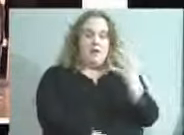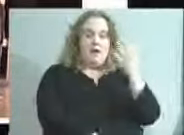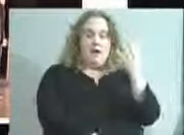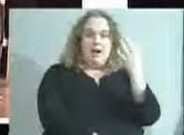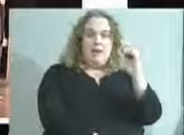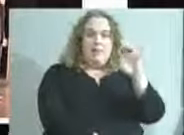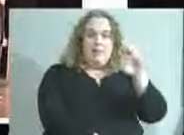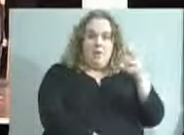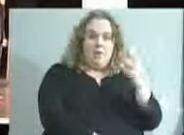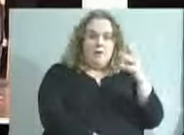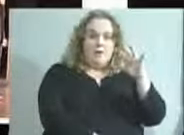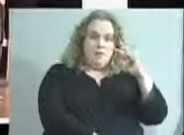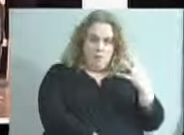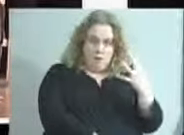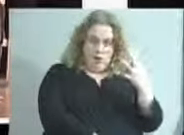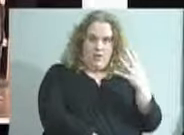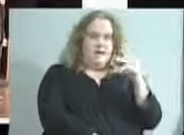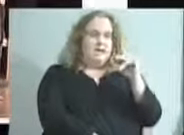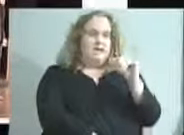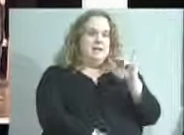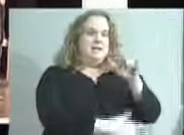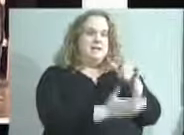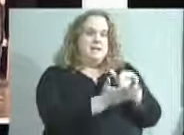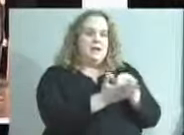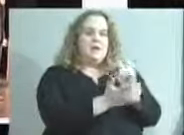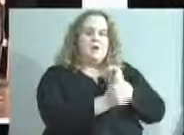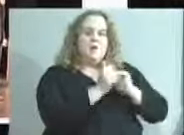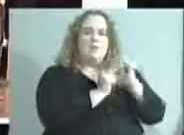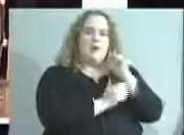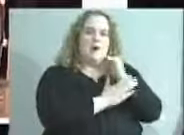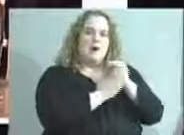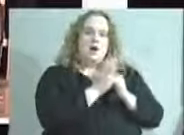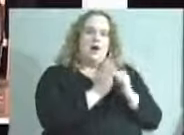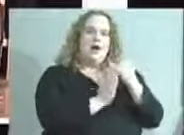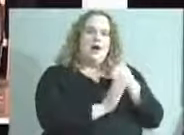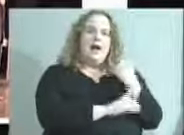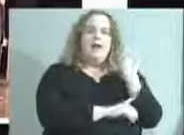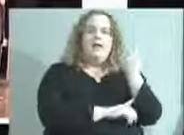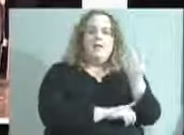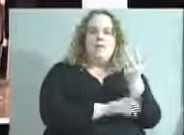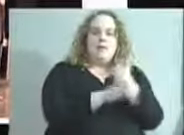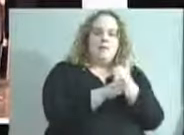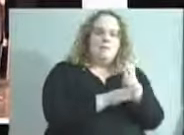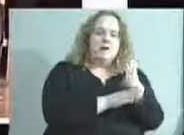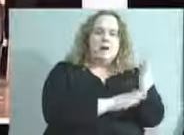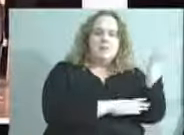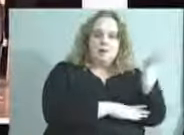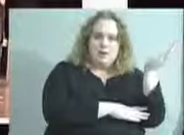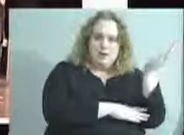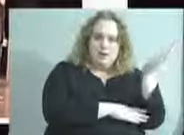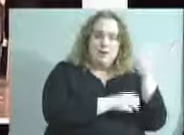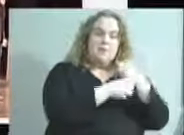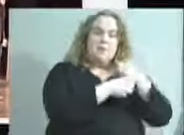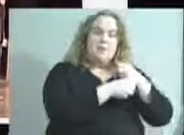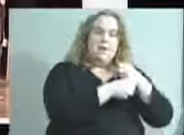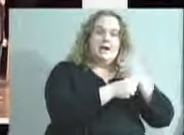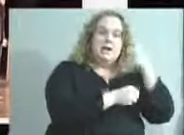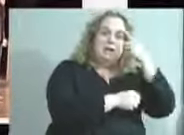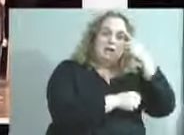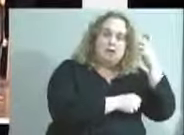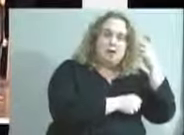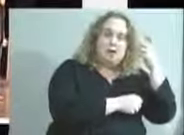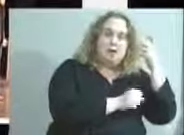Center for the Performing Arts. There were three main presentations done by students. Board the Dream possible,